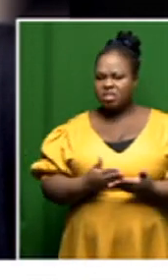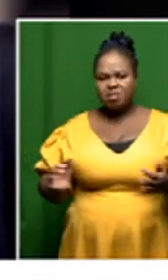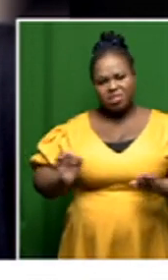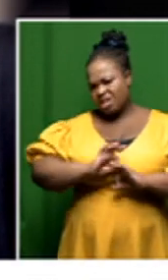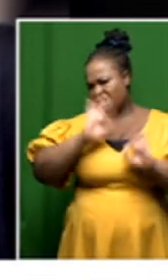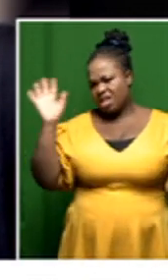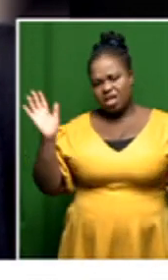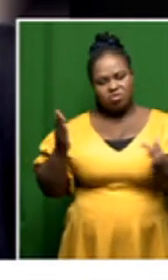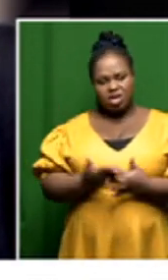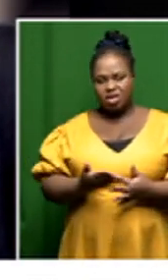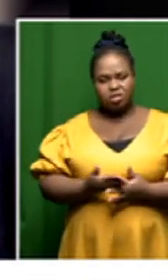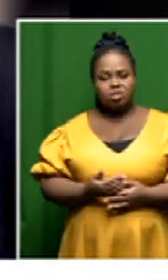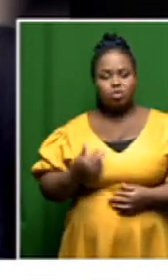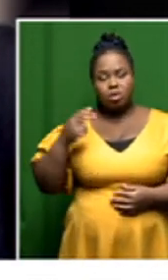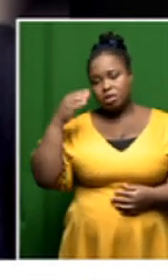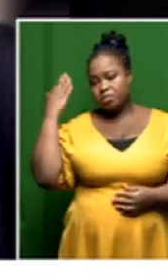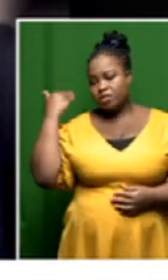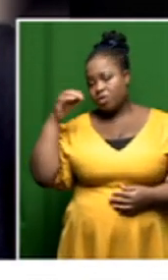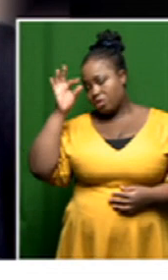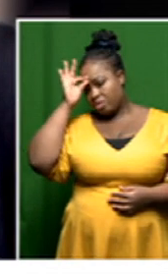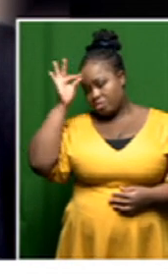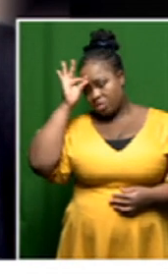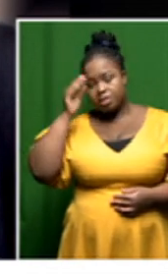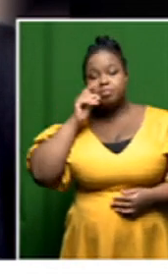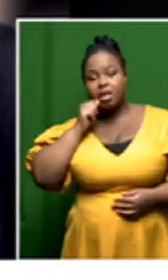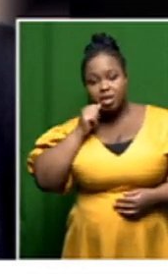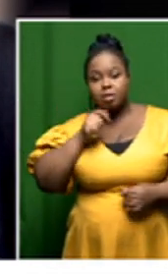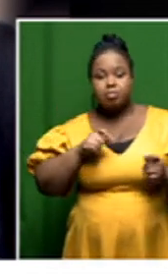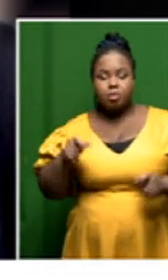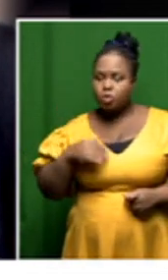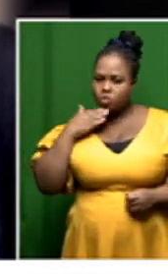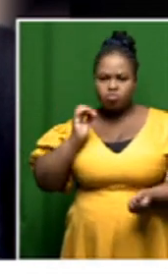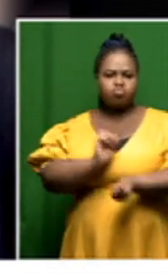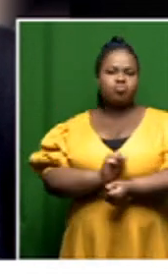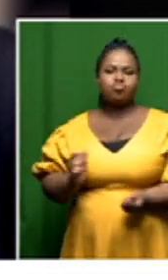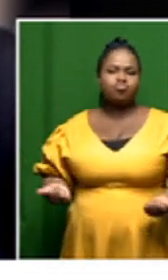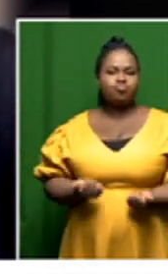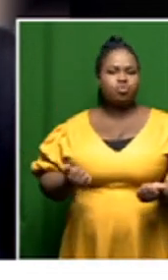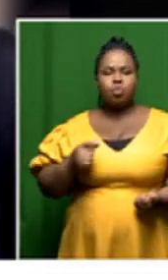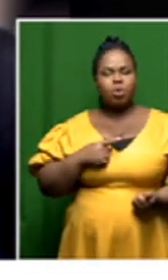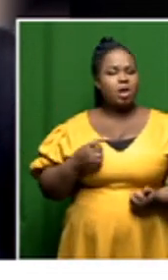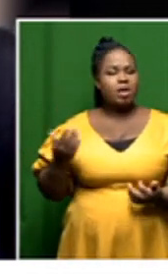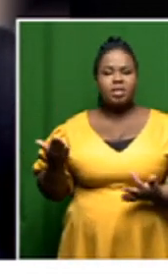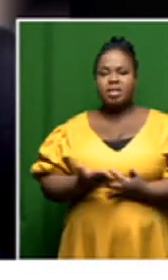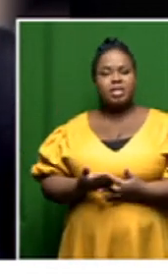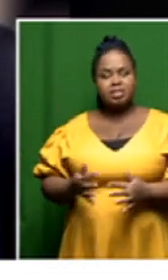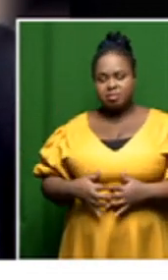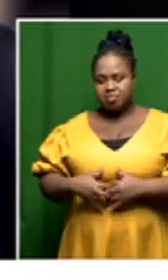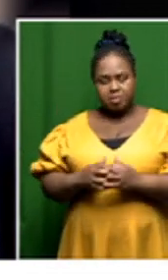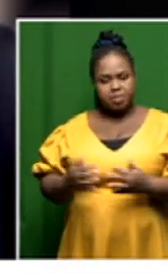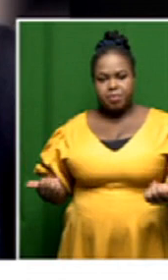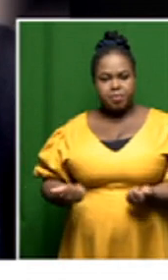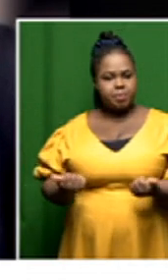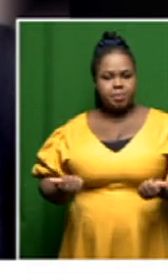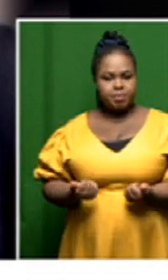these uh former security policemen are people that already should be prosecuted because the cases have already been established now